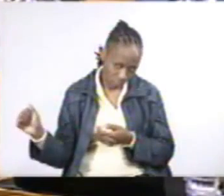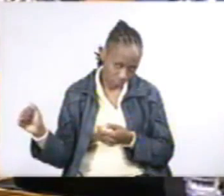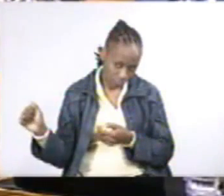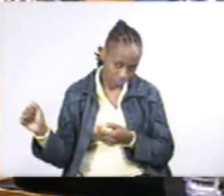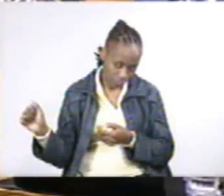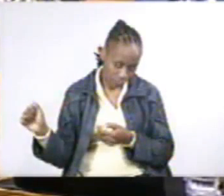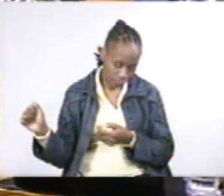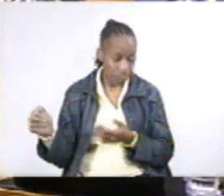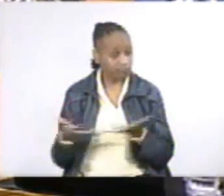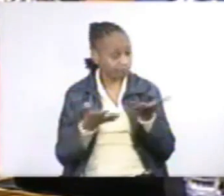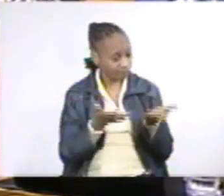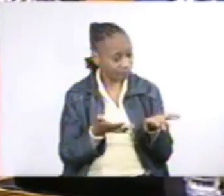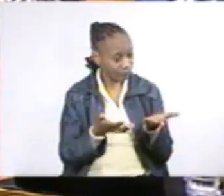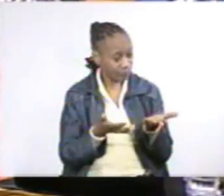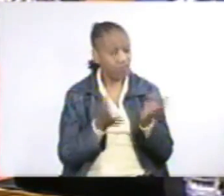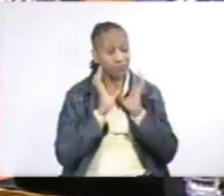Honorable Malema.